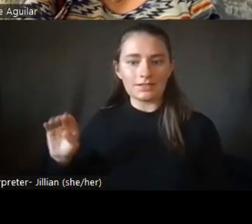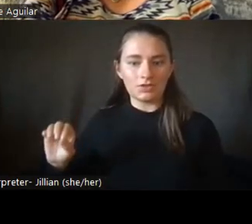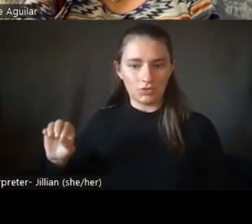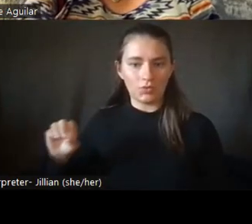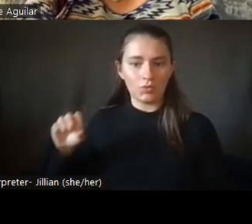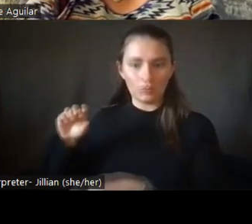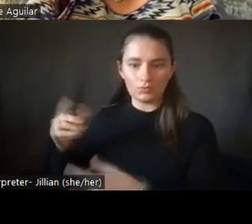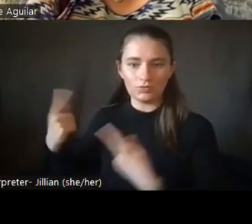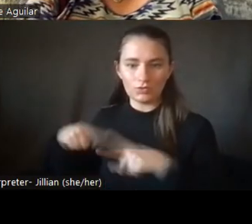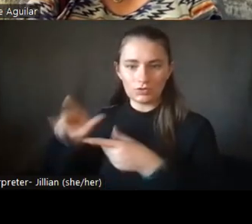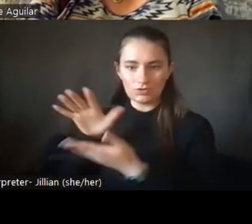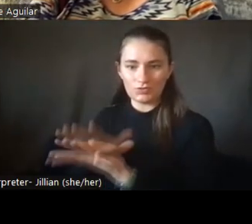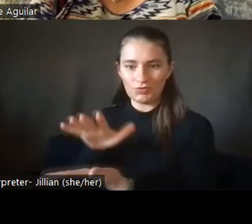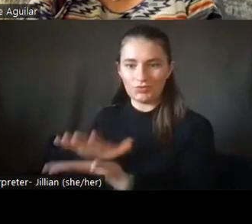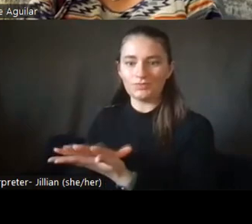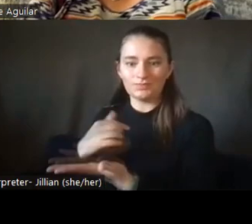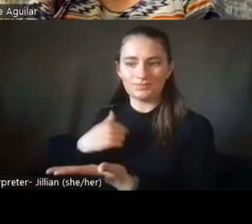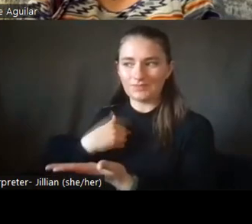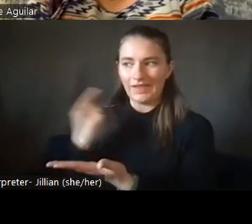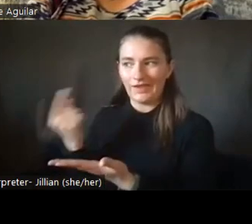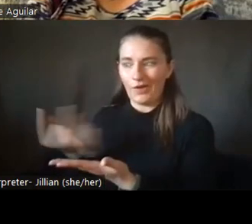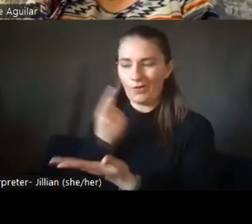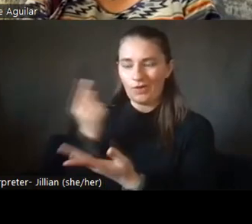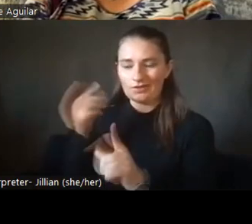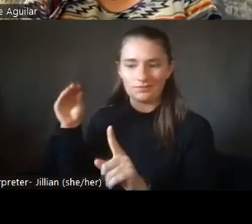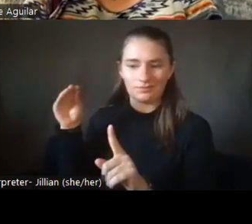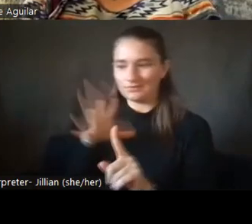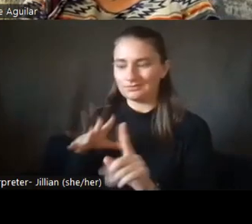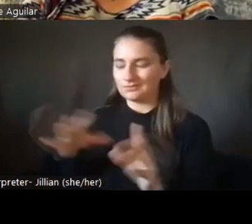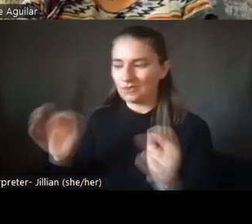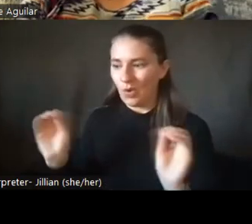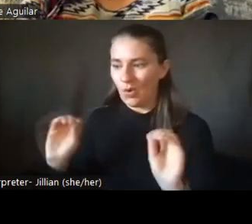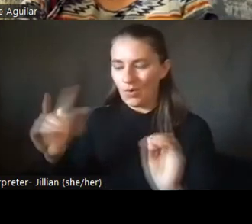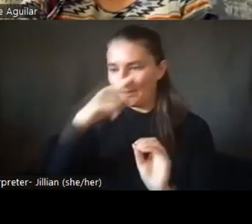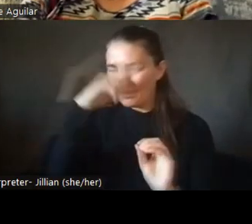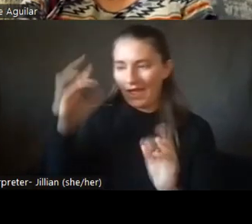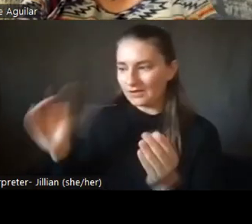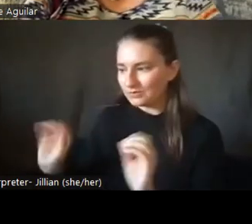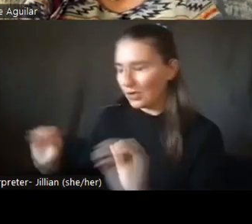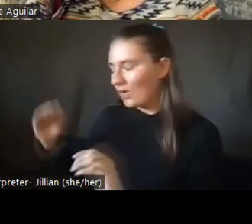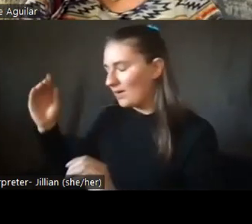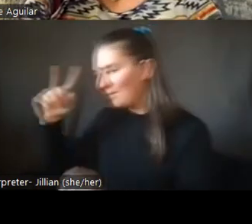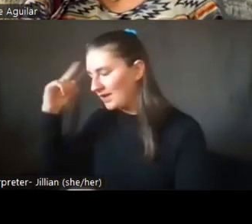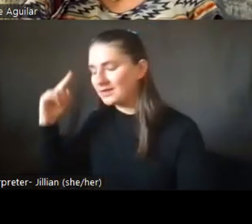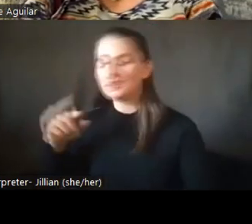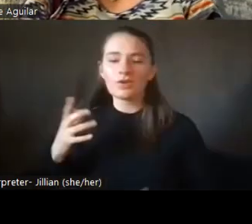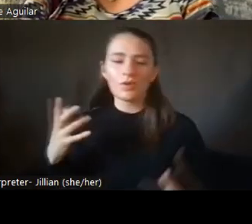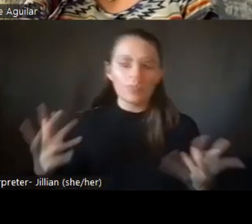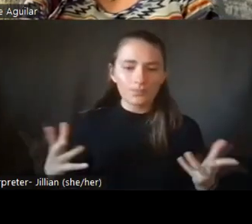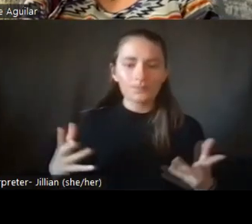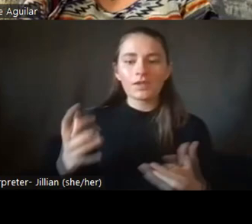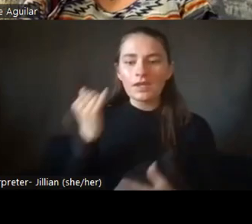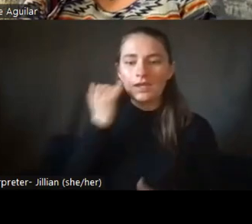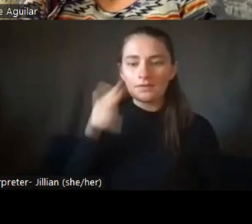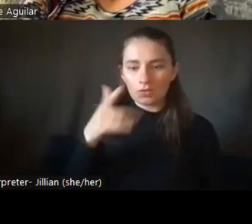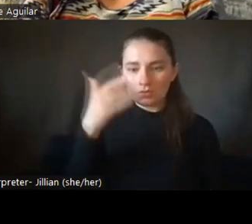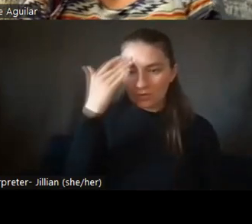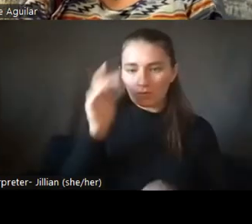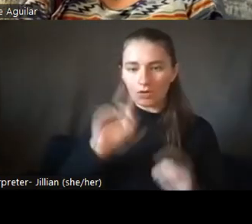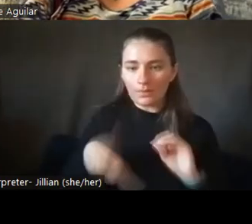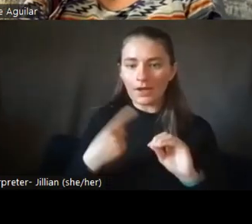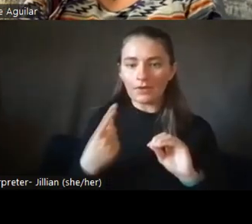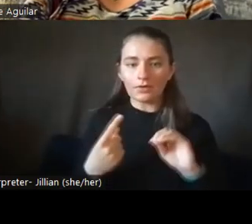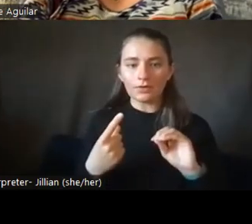me, there were no people who were black in my grade school at all. If you know about Chicago, when Mayor Gailey was the mayor of the city,